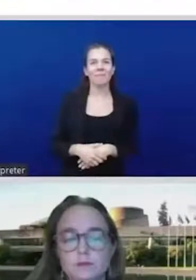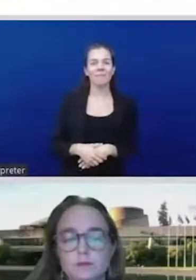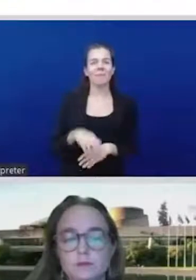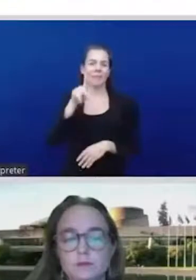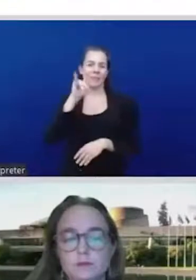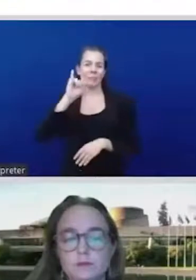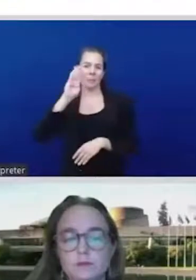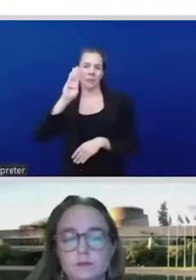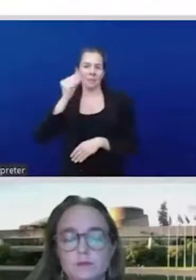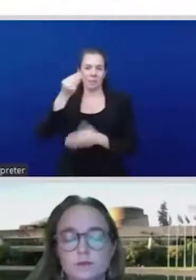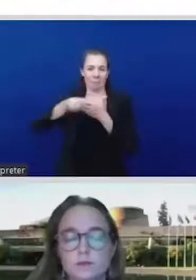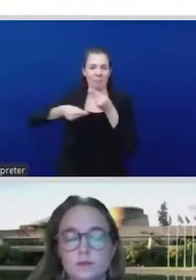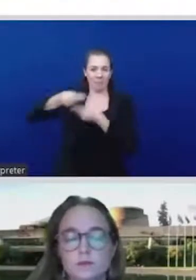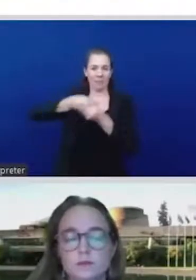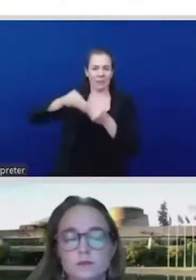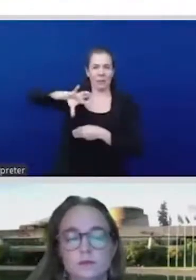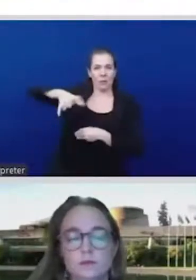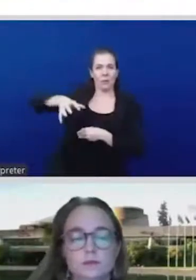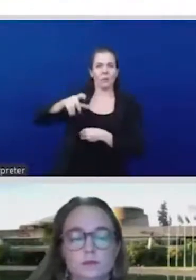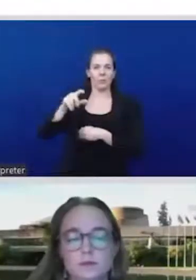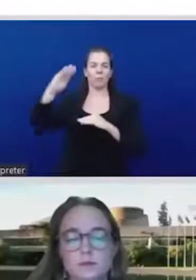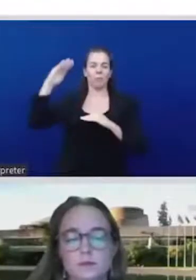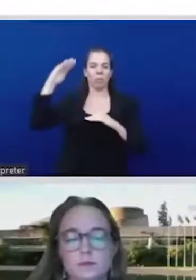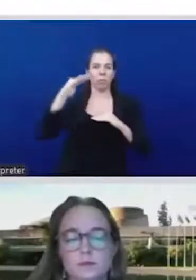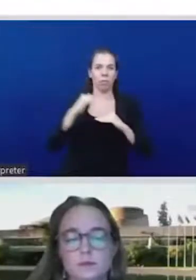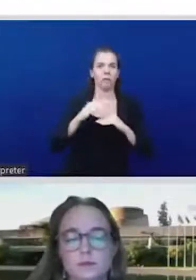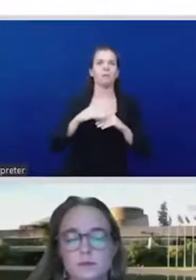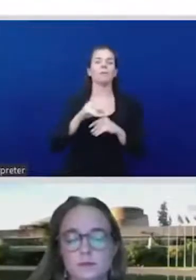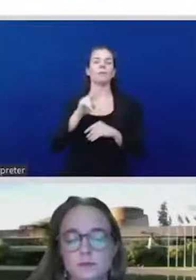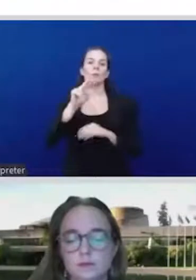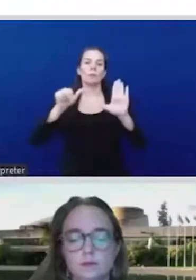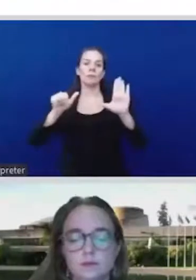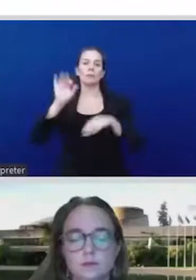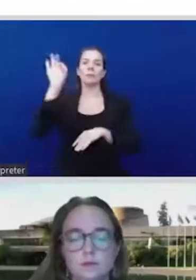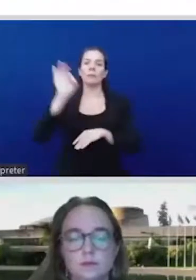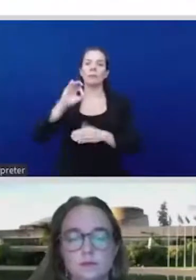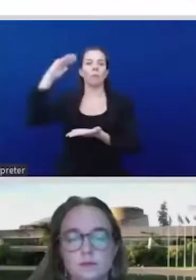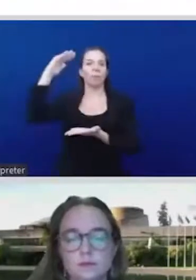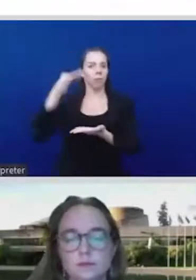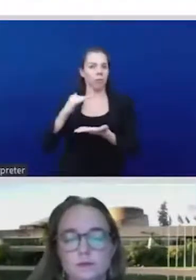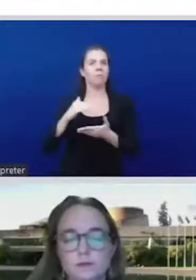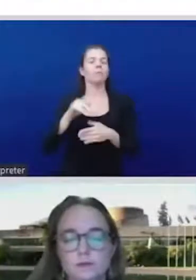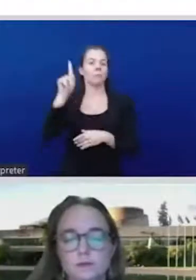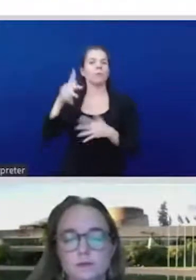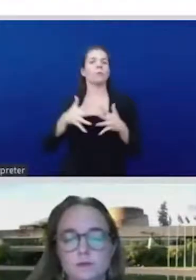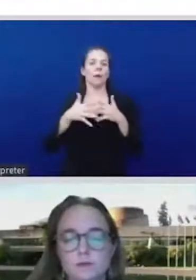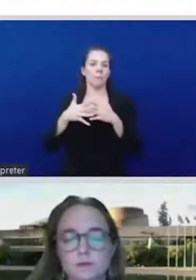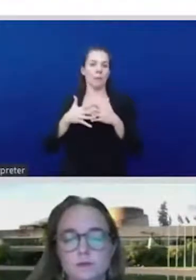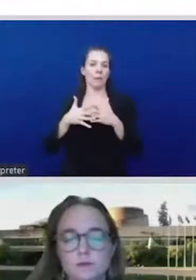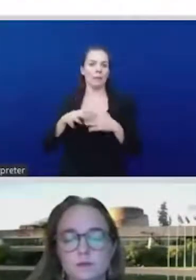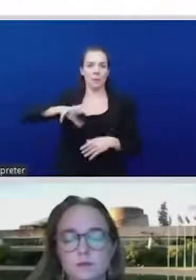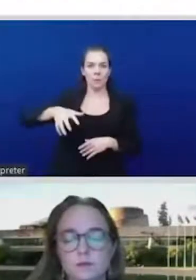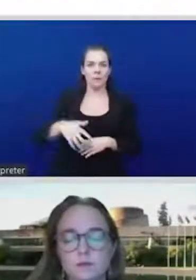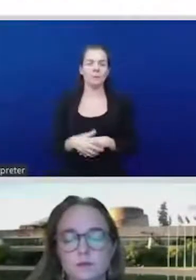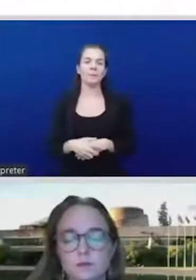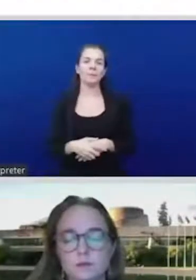grants, a wonderful and amazing thing. You know, and so on. Many, many different things which are very important and which finally